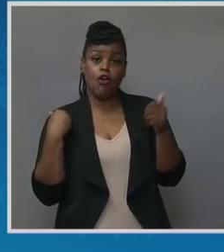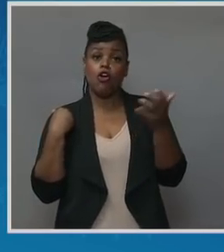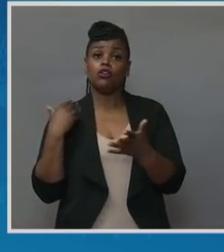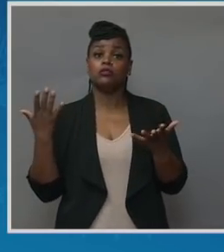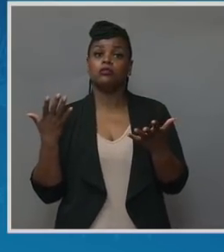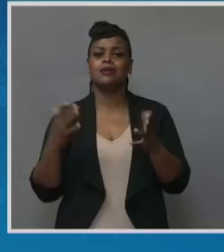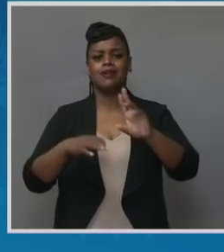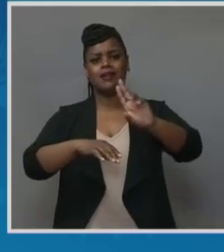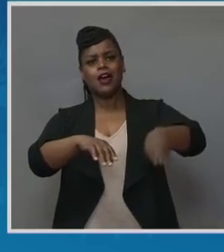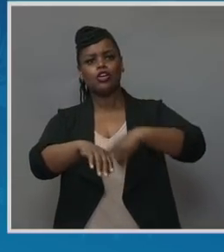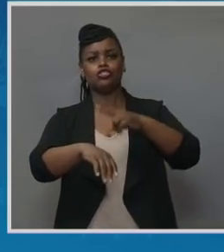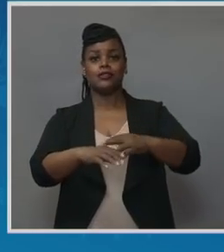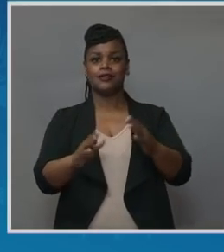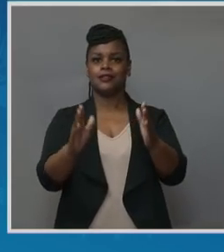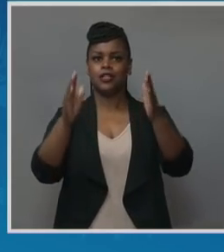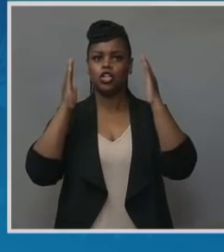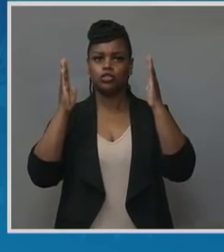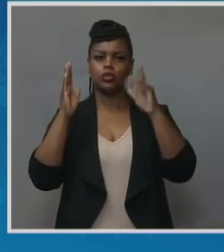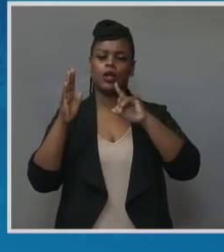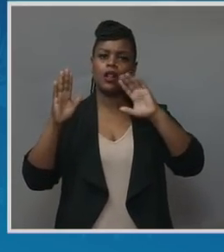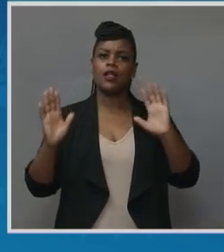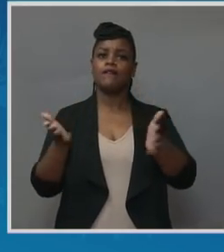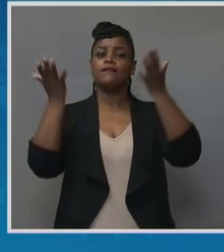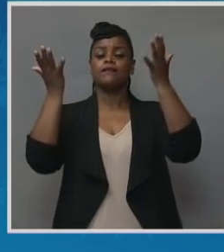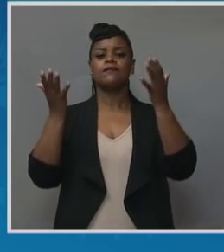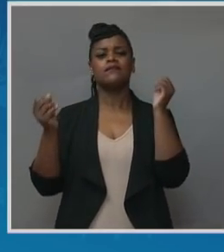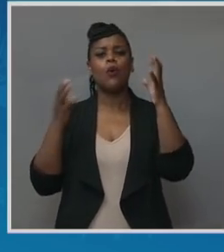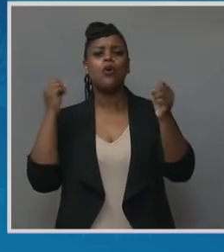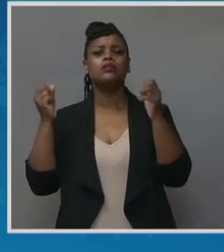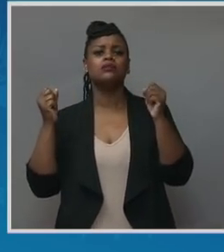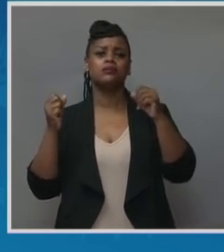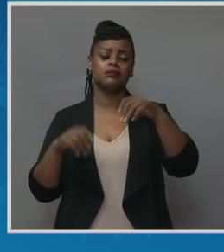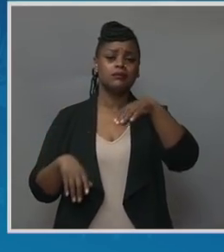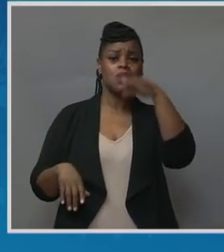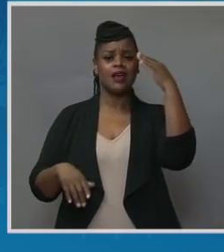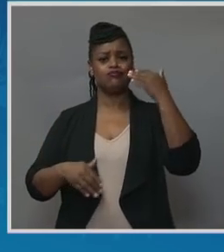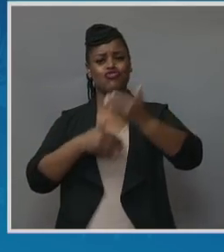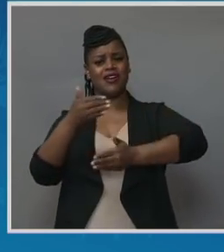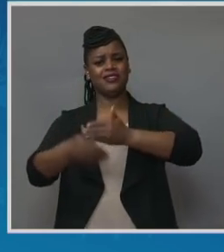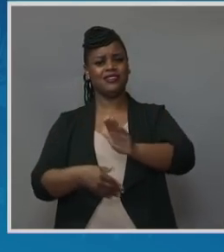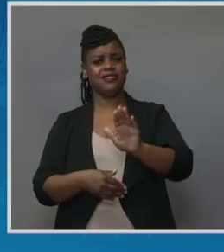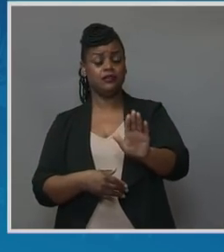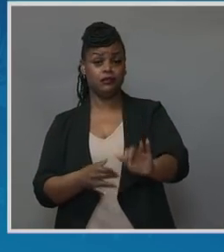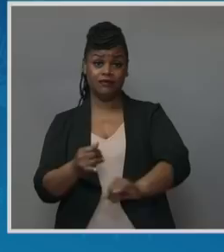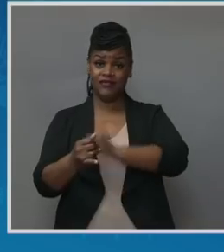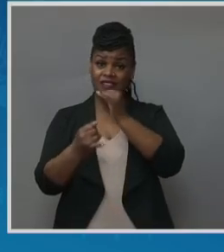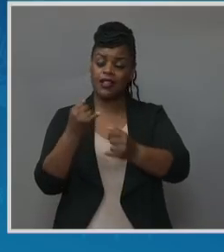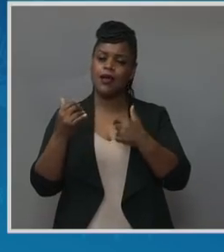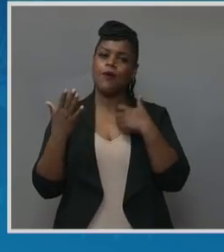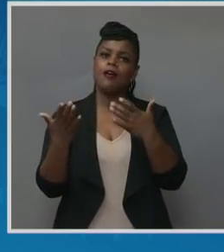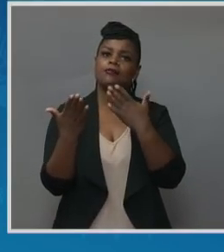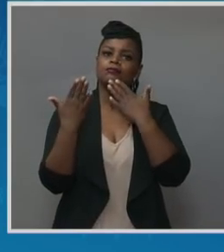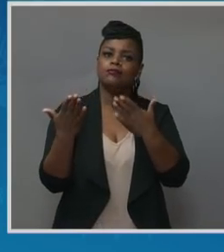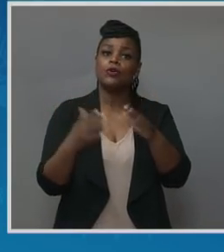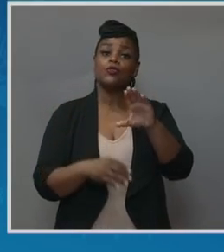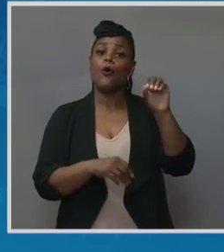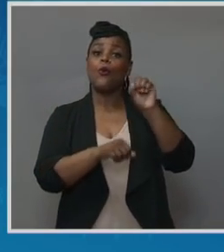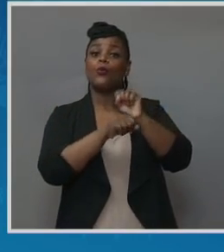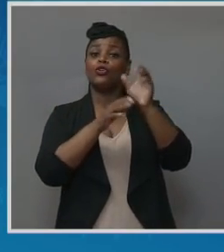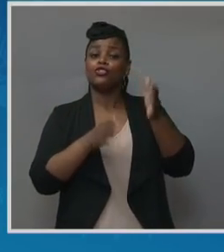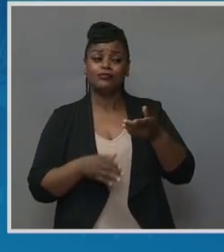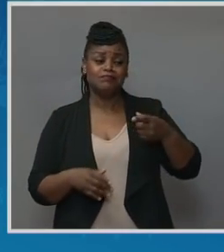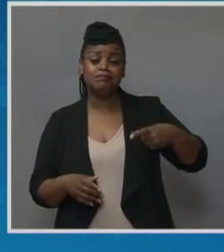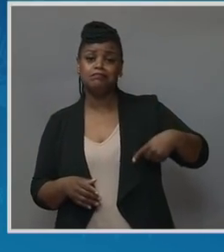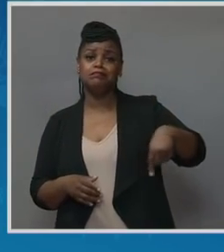up the voice of black women in the process. And finally, I also want to thank my colleagues in the United